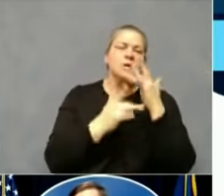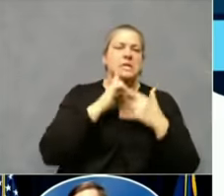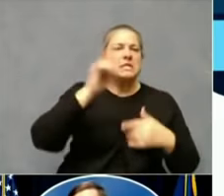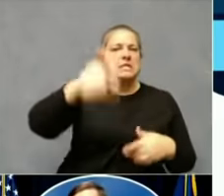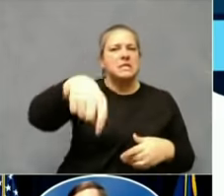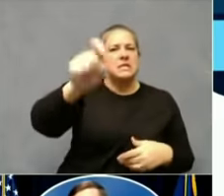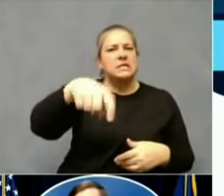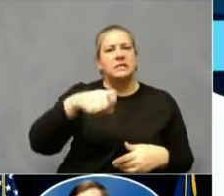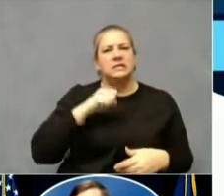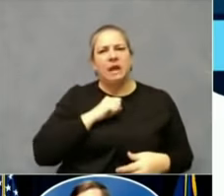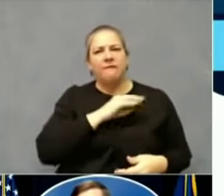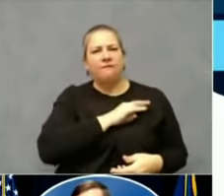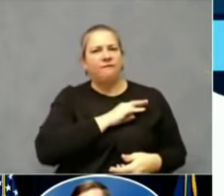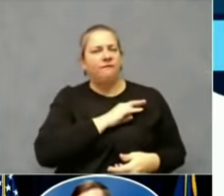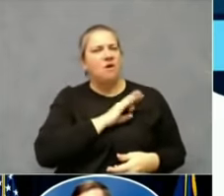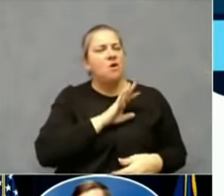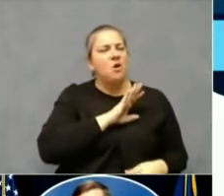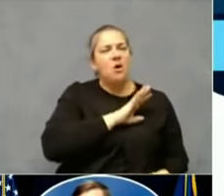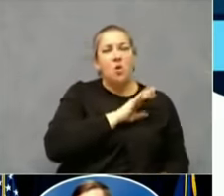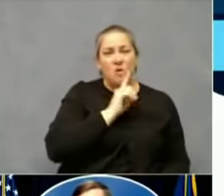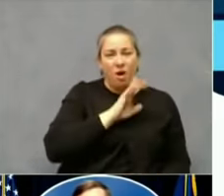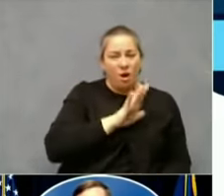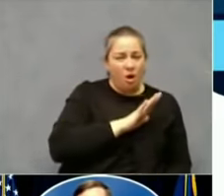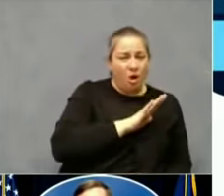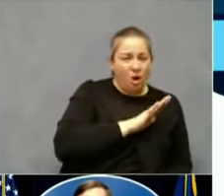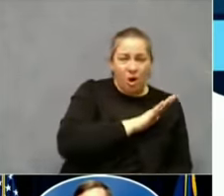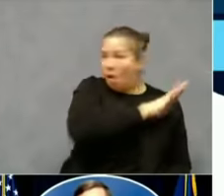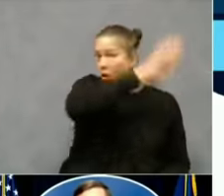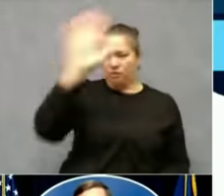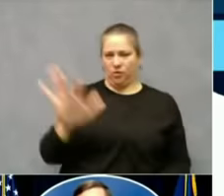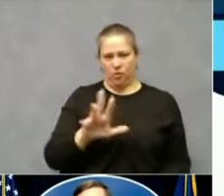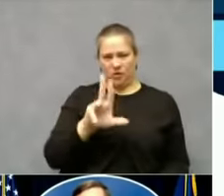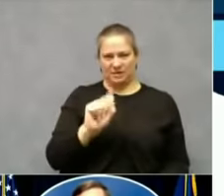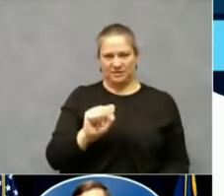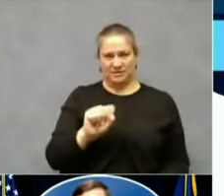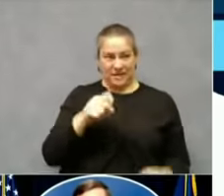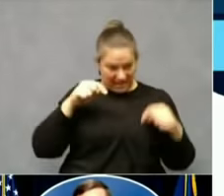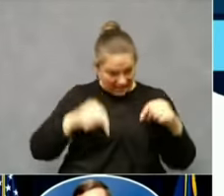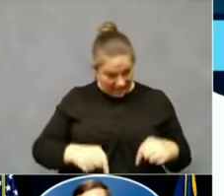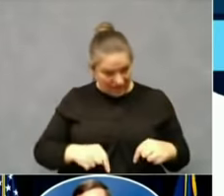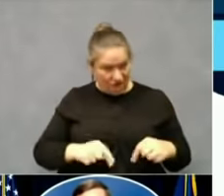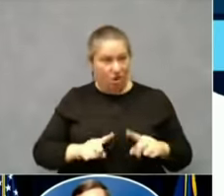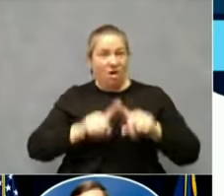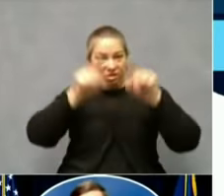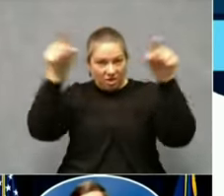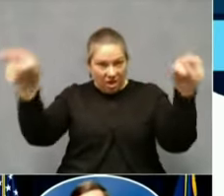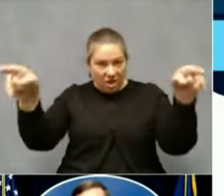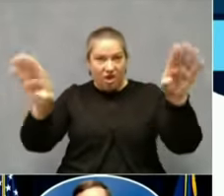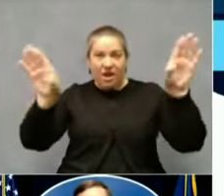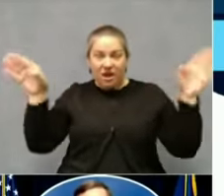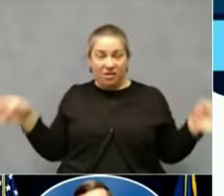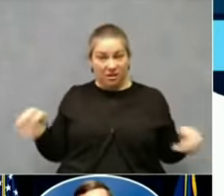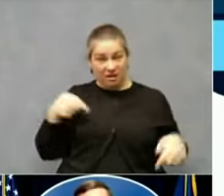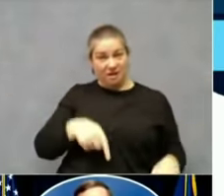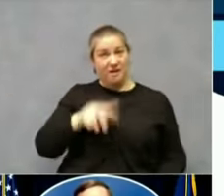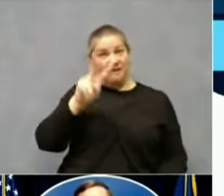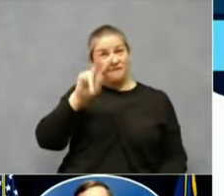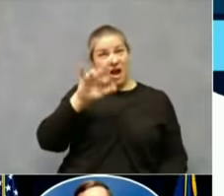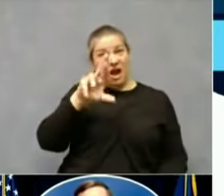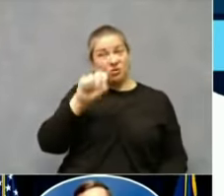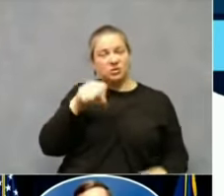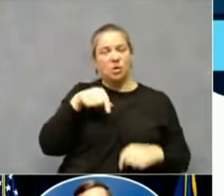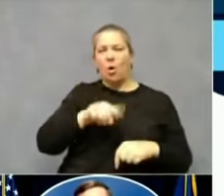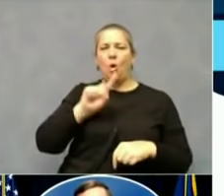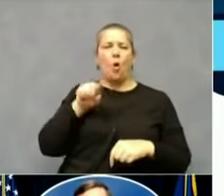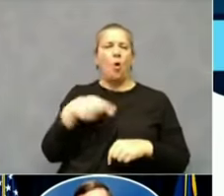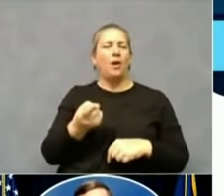all across the United States. This virus isn't a Kentucky virus. It spreads and it impacts us just